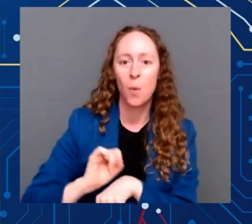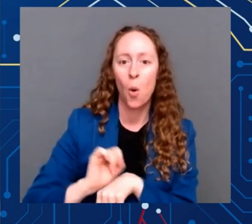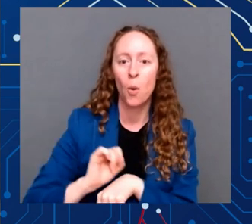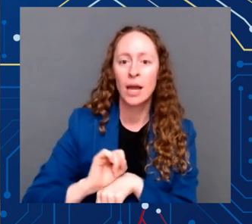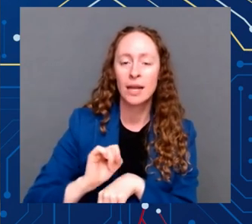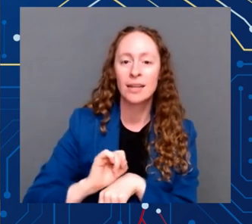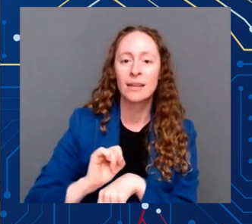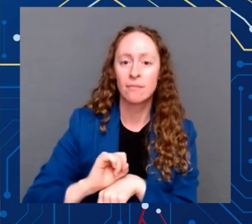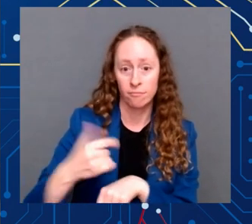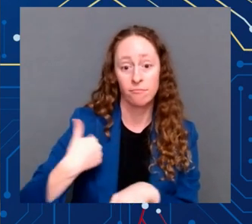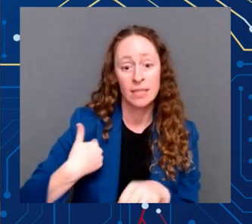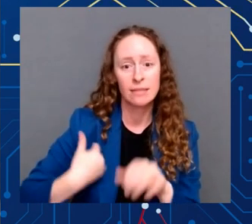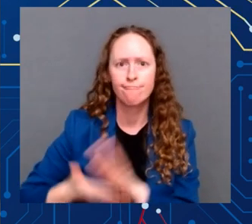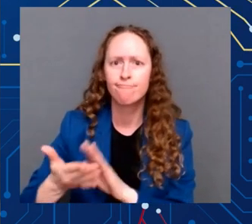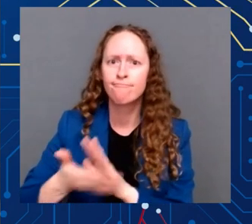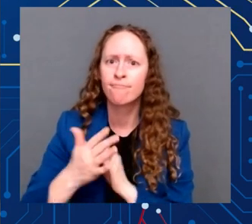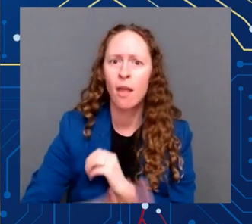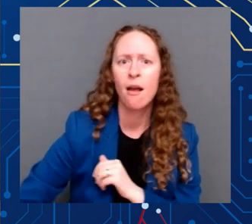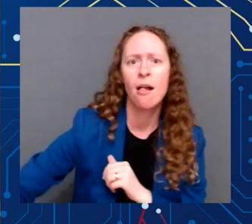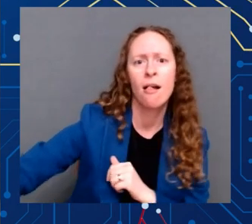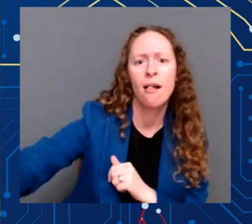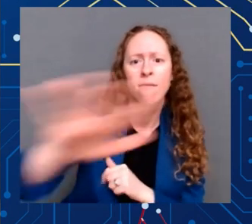world. Thank you.